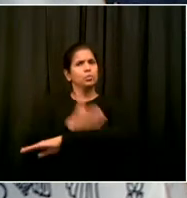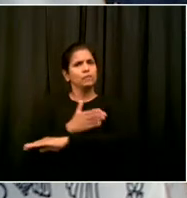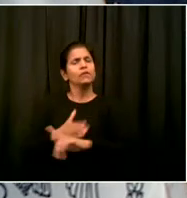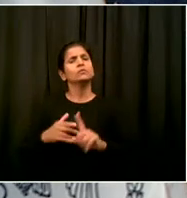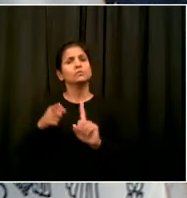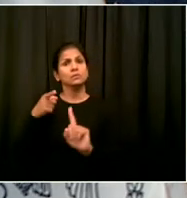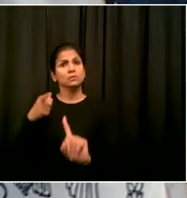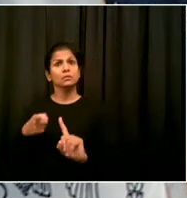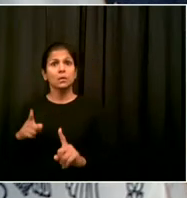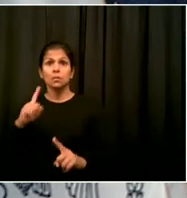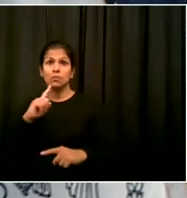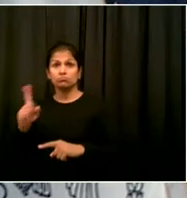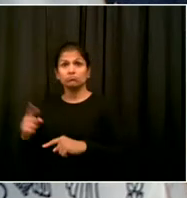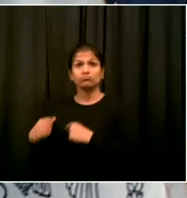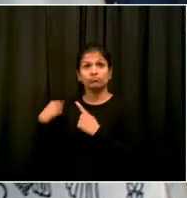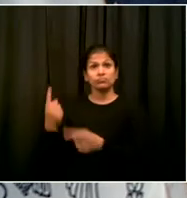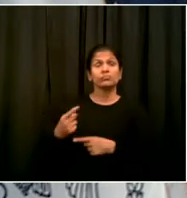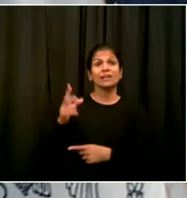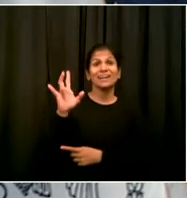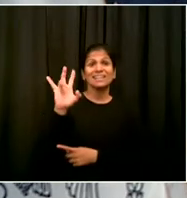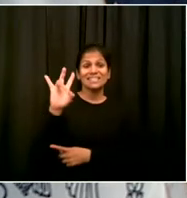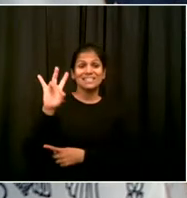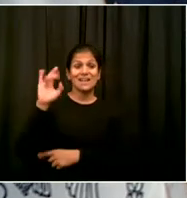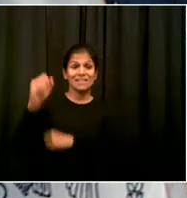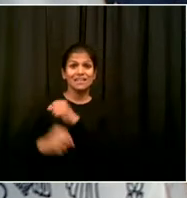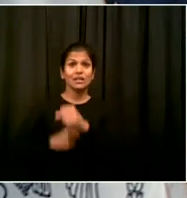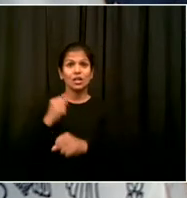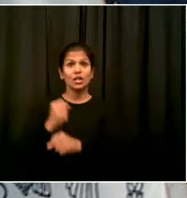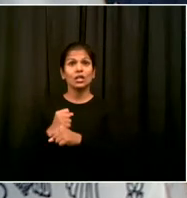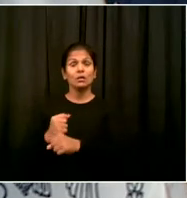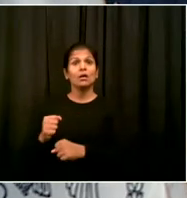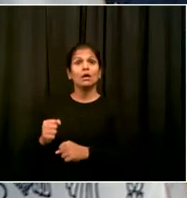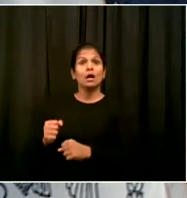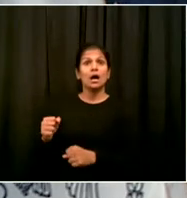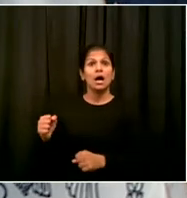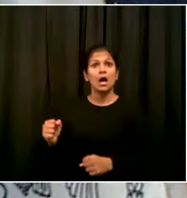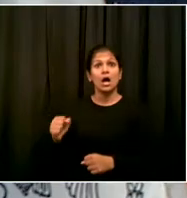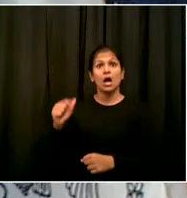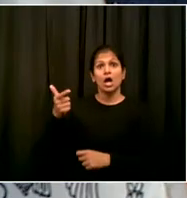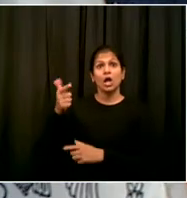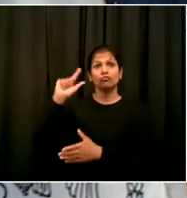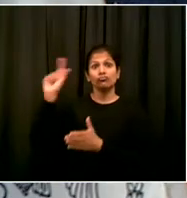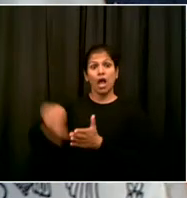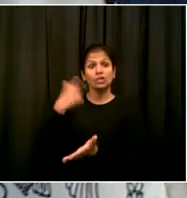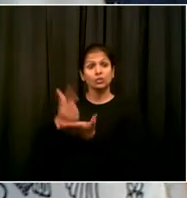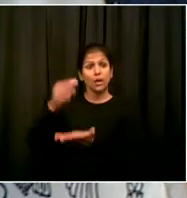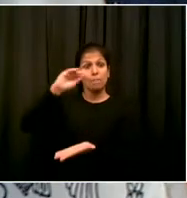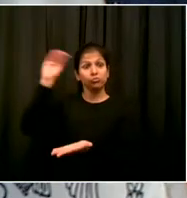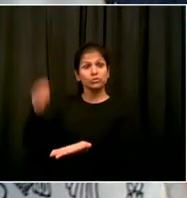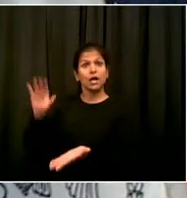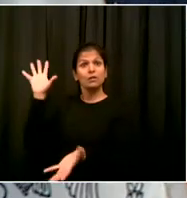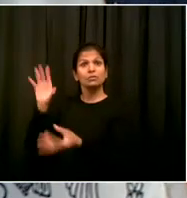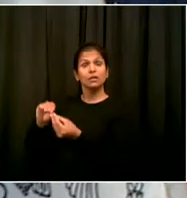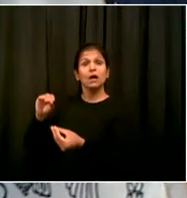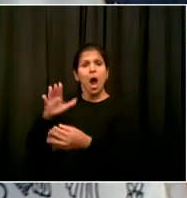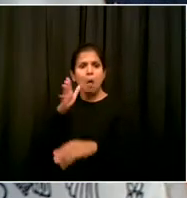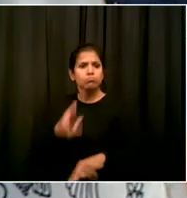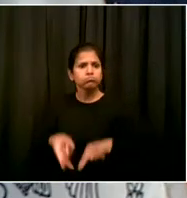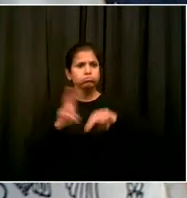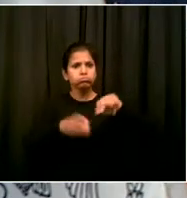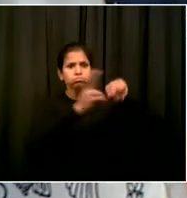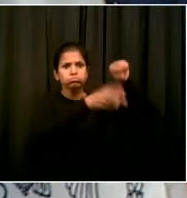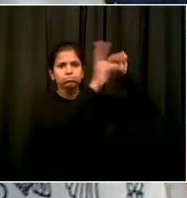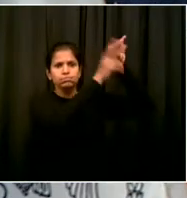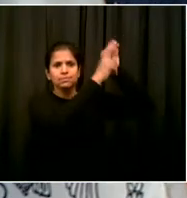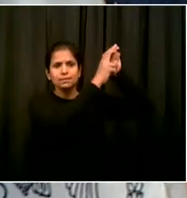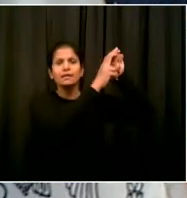test scores on the state tests have gone up consistently. We're doing a much better job of closing the achievement gap. And we're seeing that particularly with